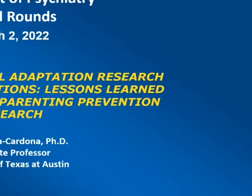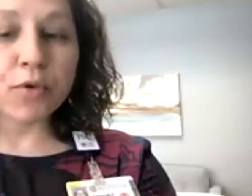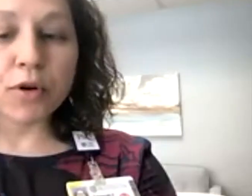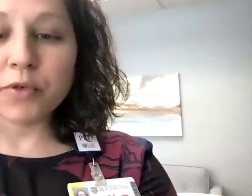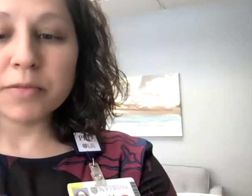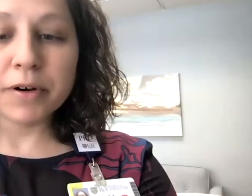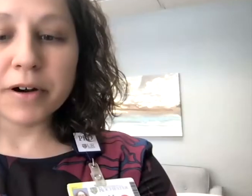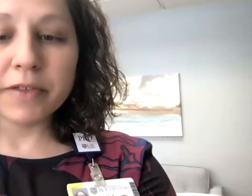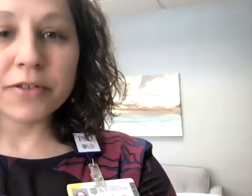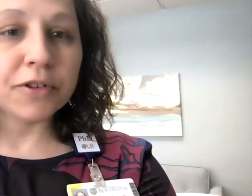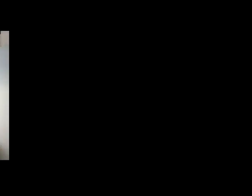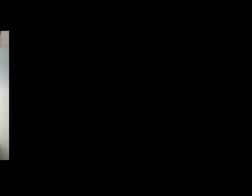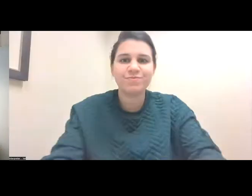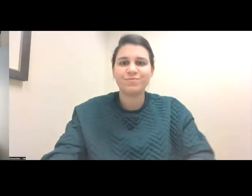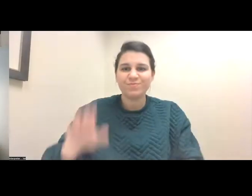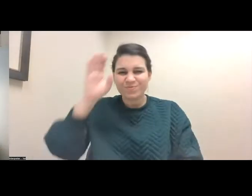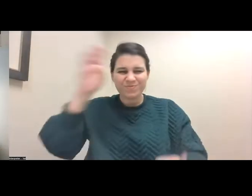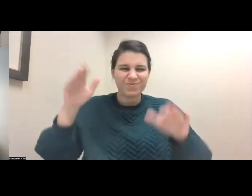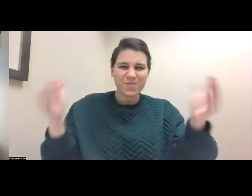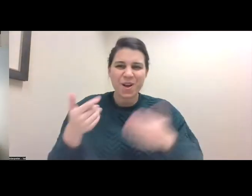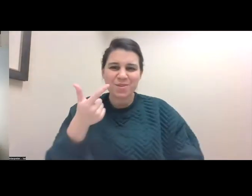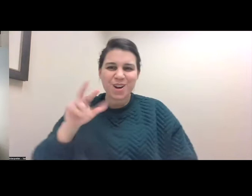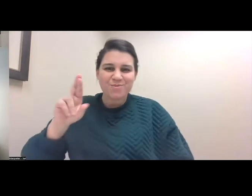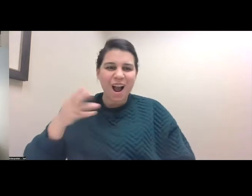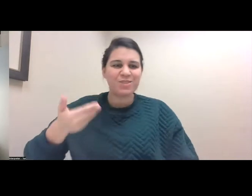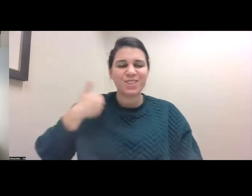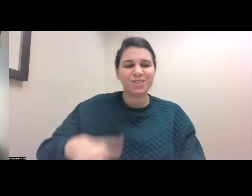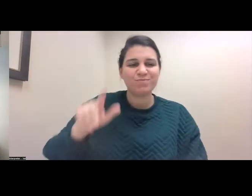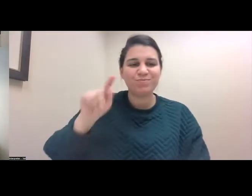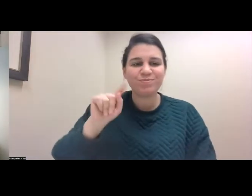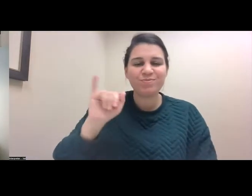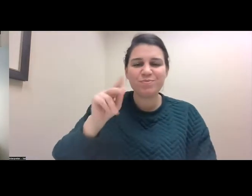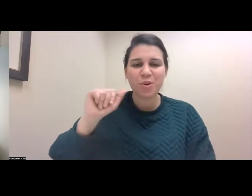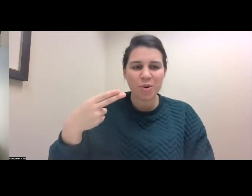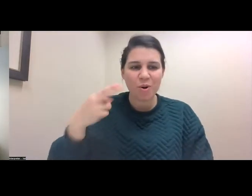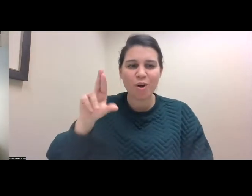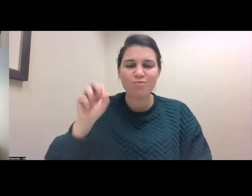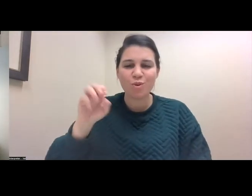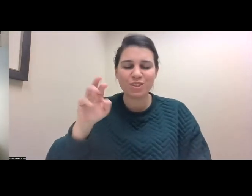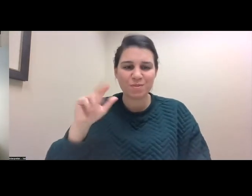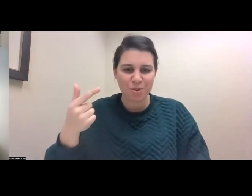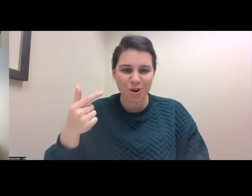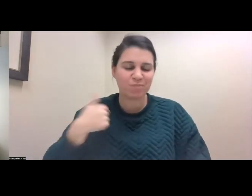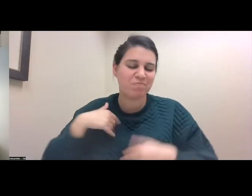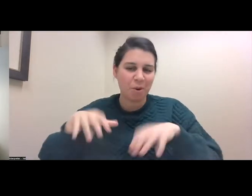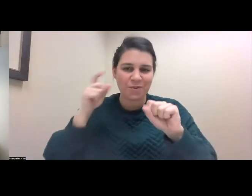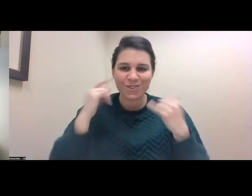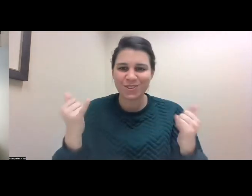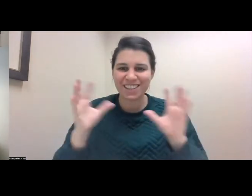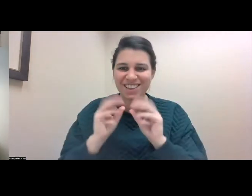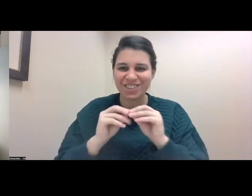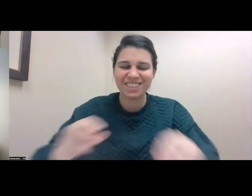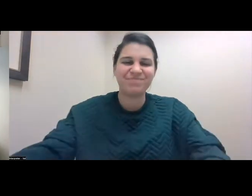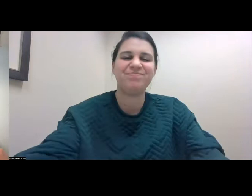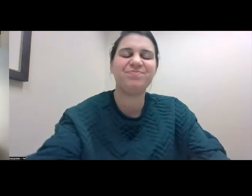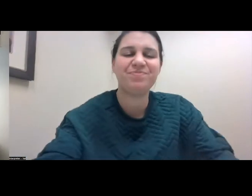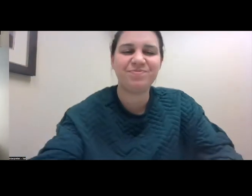I'm Laura Rosenberg, the Associate Chair for Education and the host for today's Grand Round Session. Just a few things